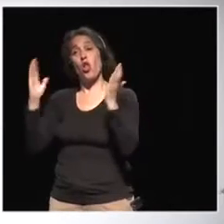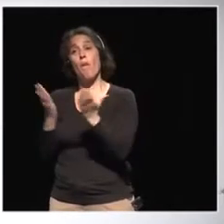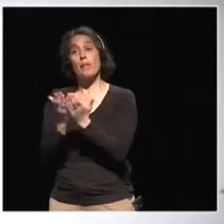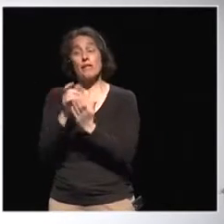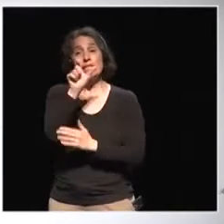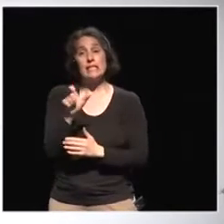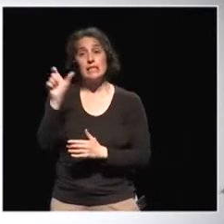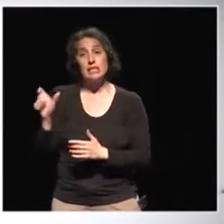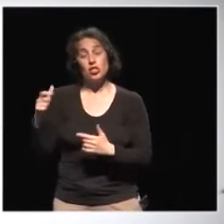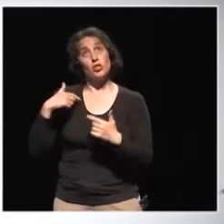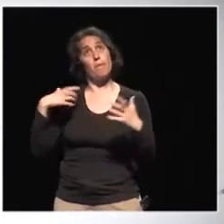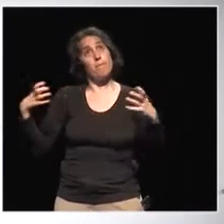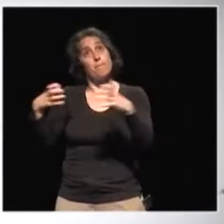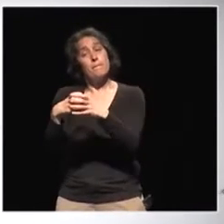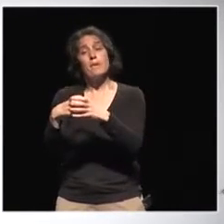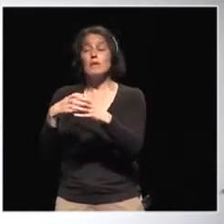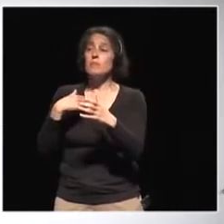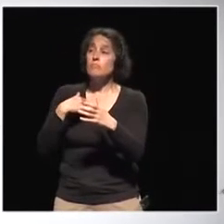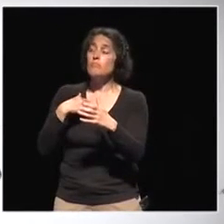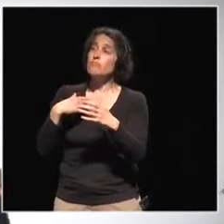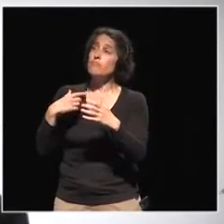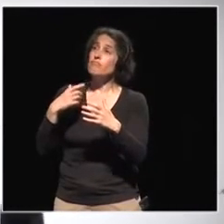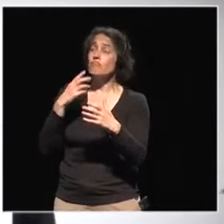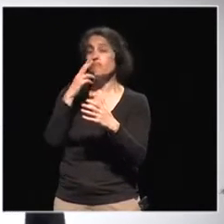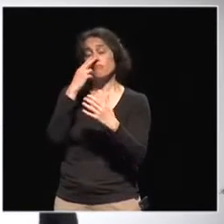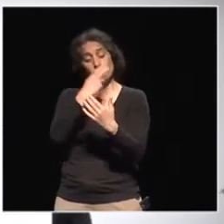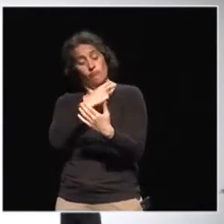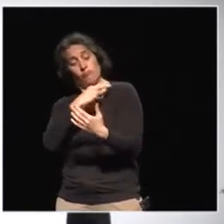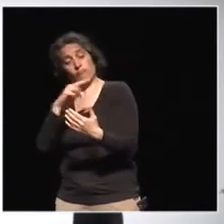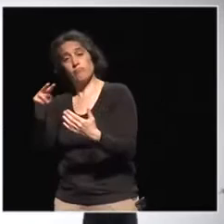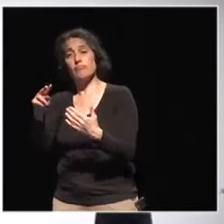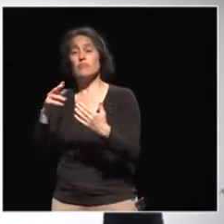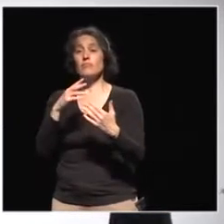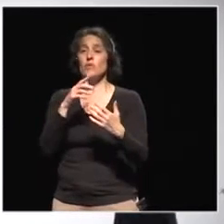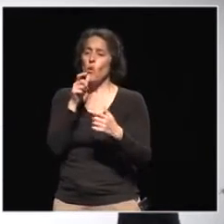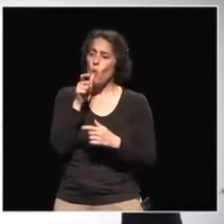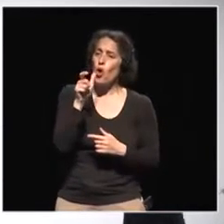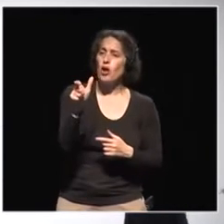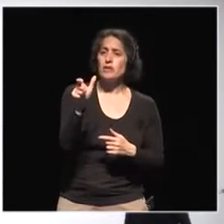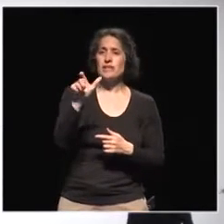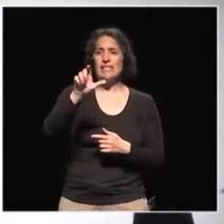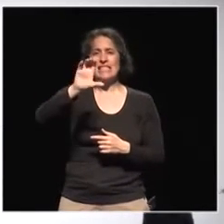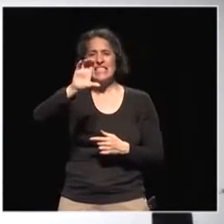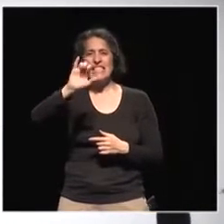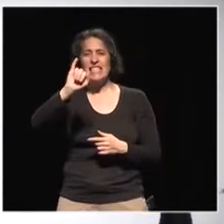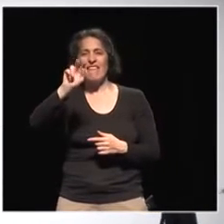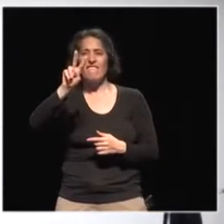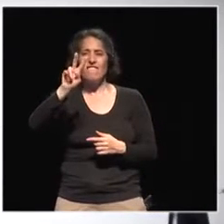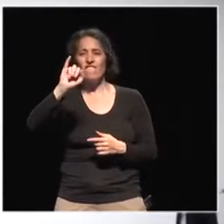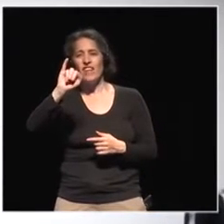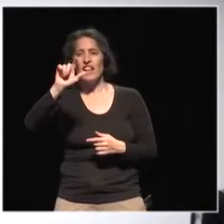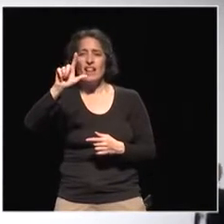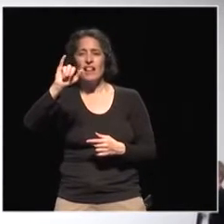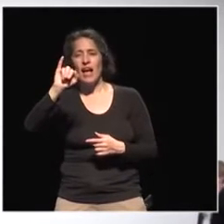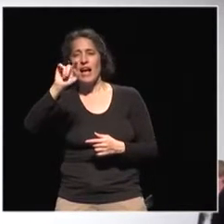From my point of view, the history or world civilization or human civilization reaches a